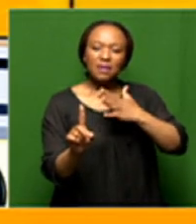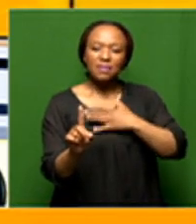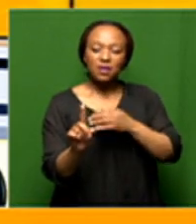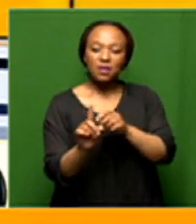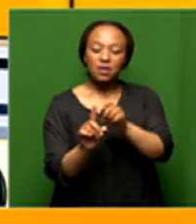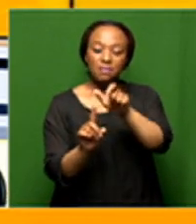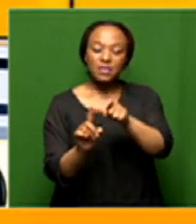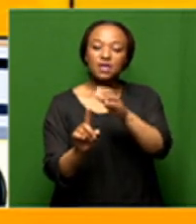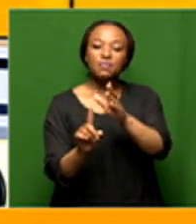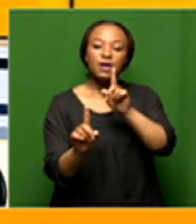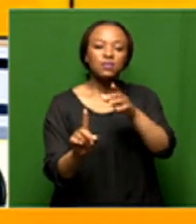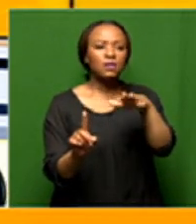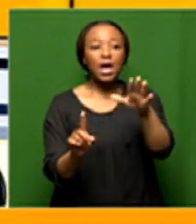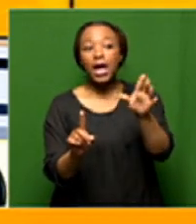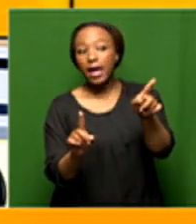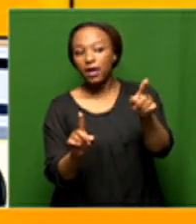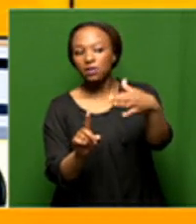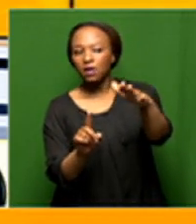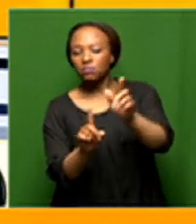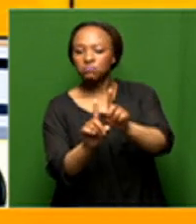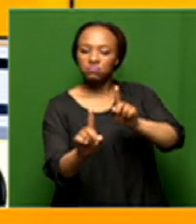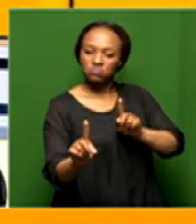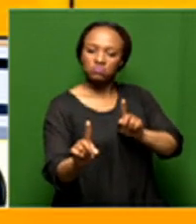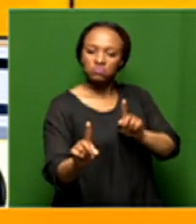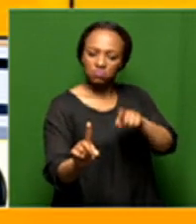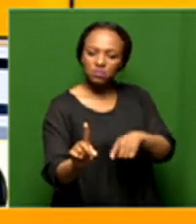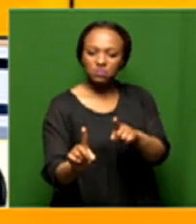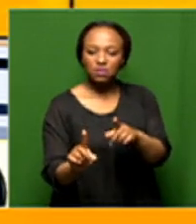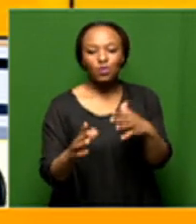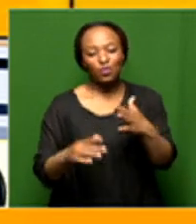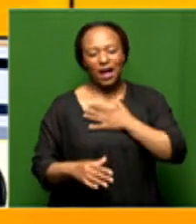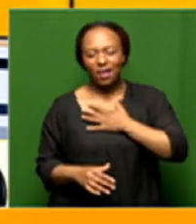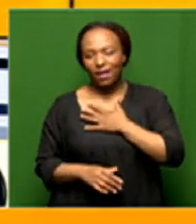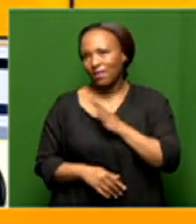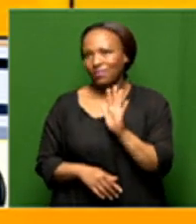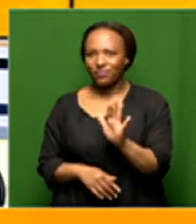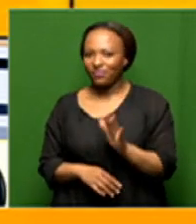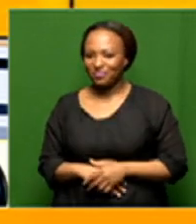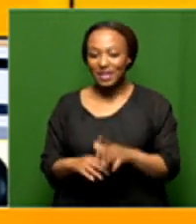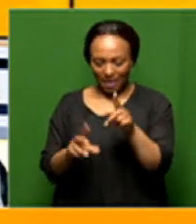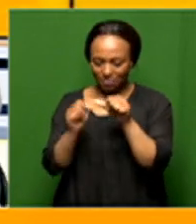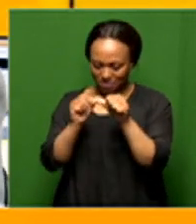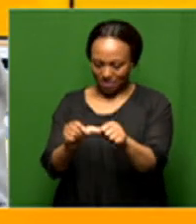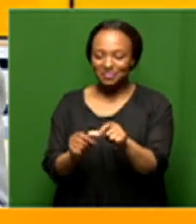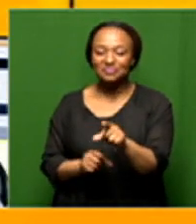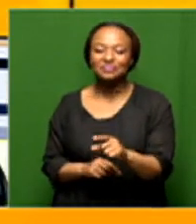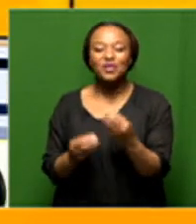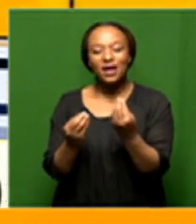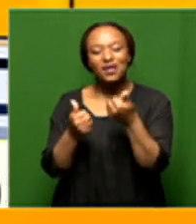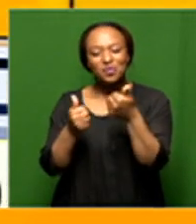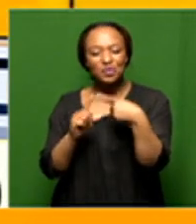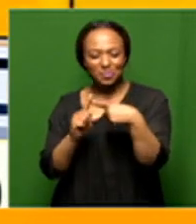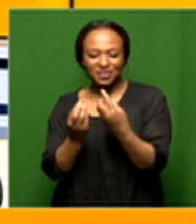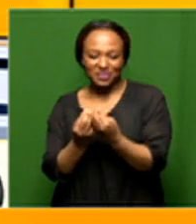counter said to him hey hey step back step back social distancing love that so let's hope that stays that was a good thing